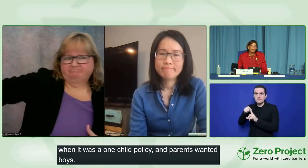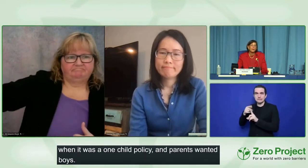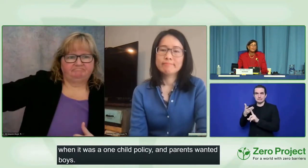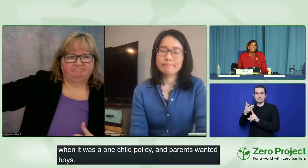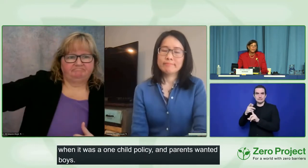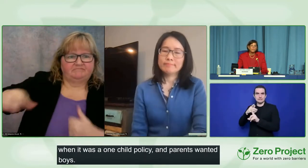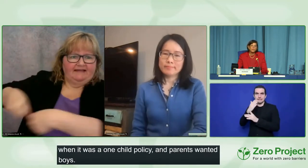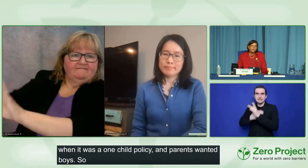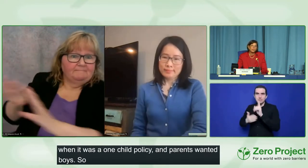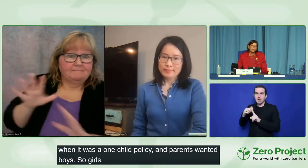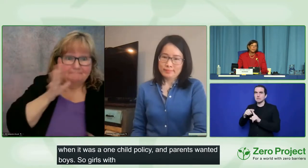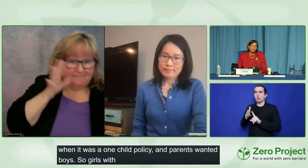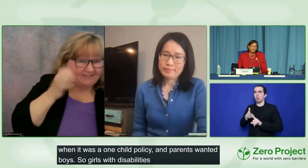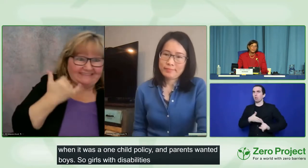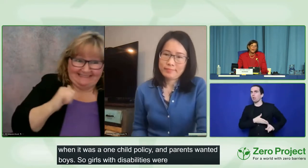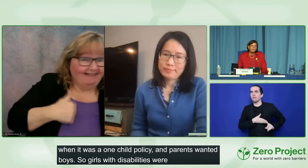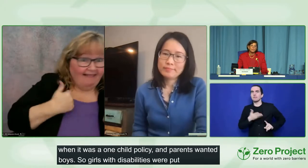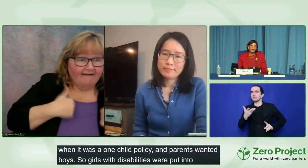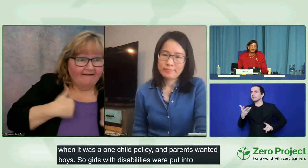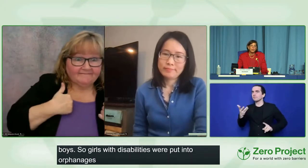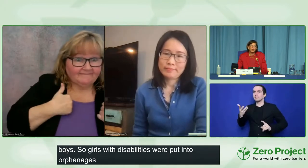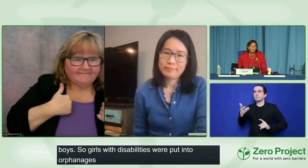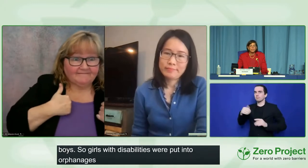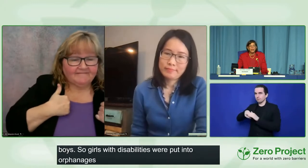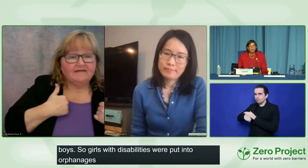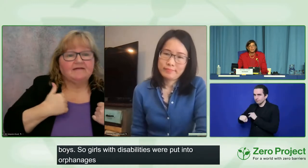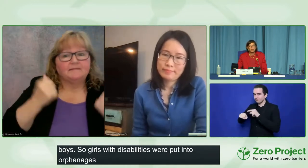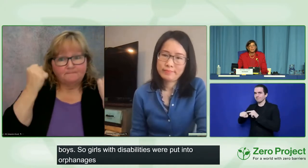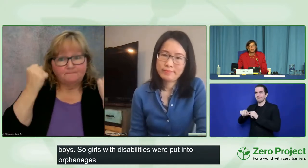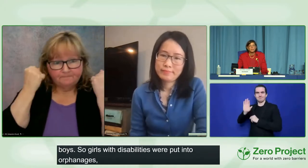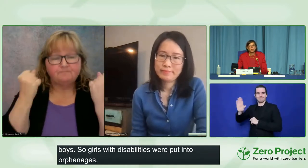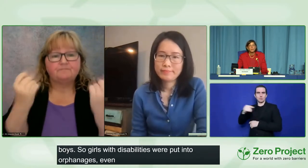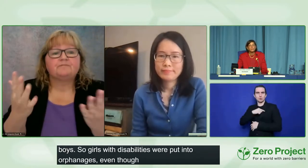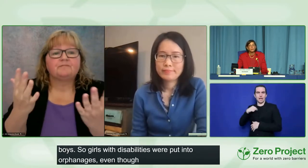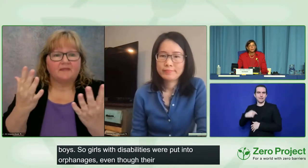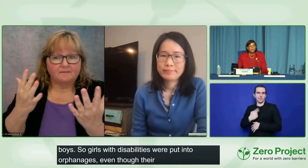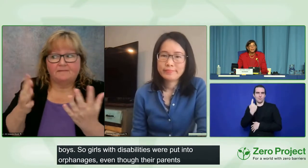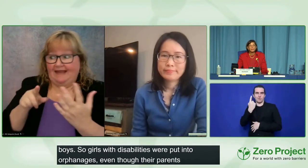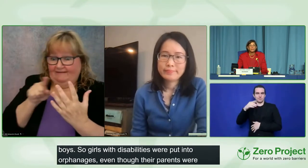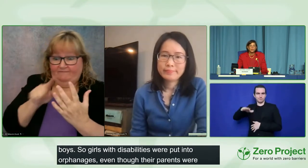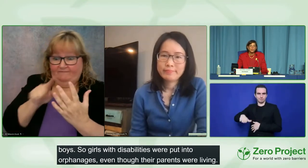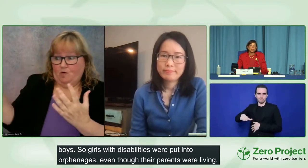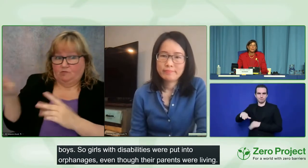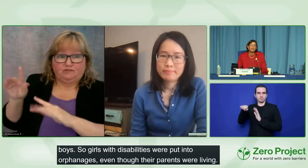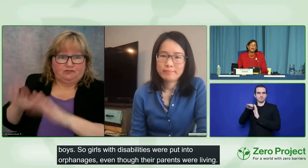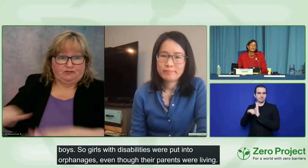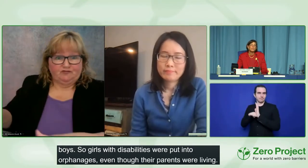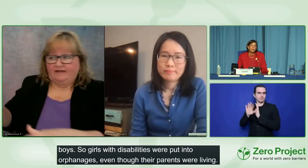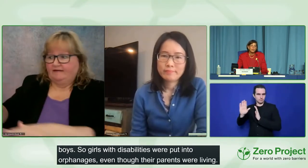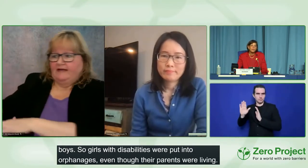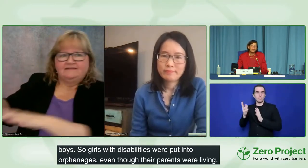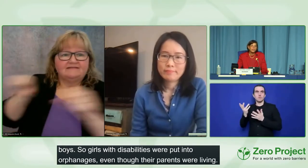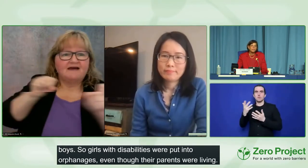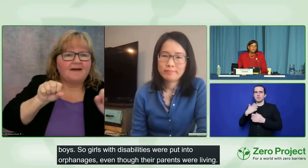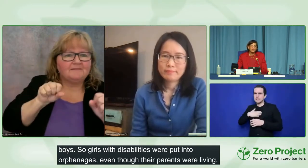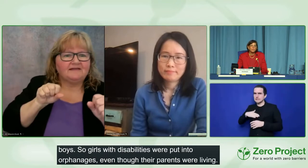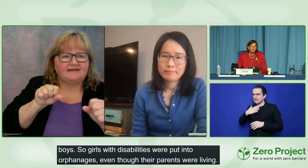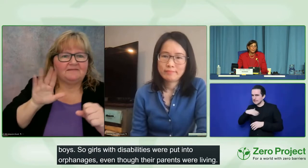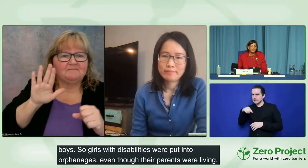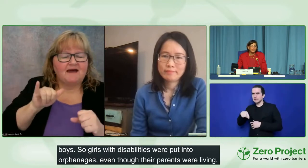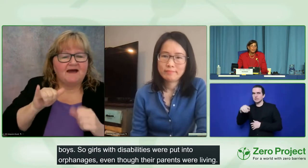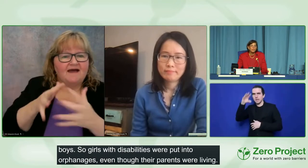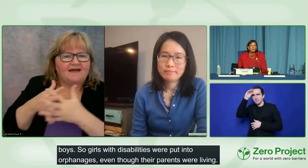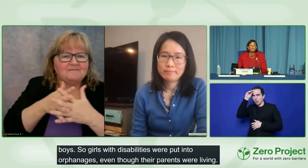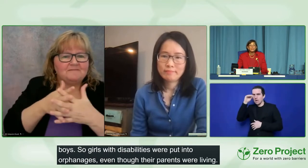Many of those children were adopted by American parents. If you look at the future of American disability